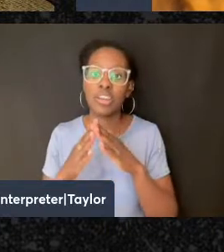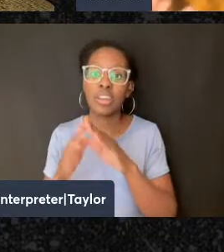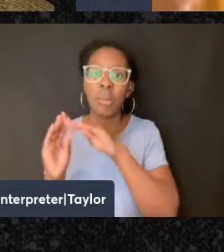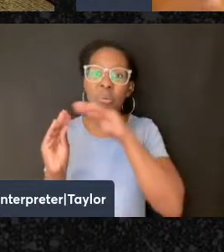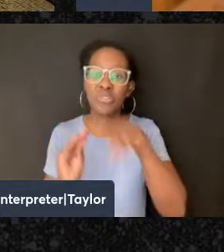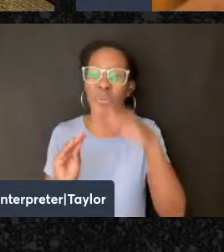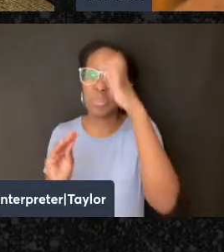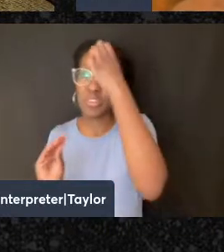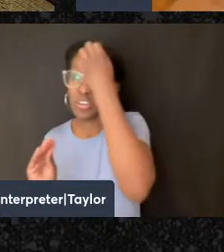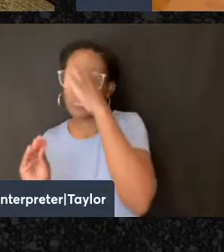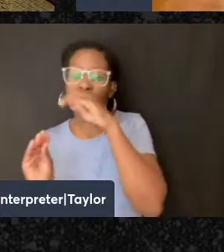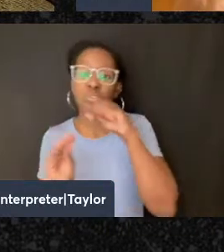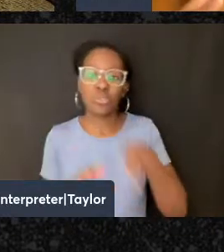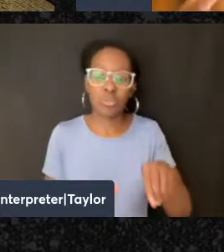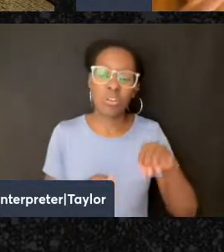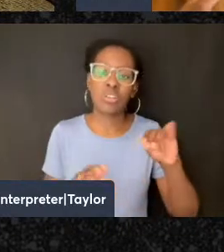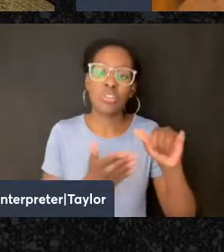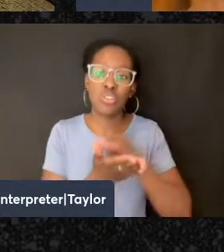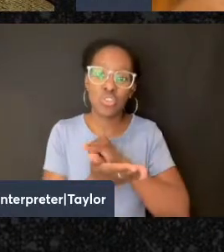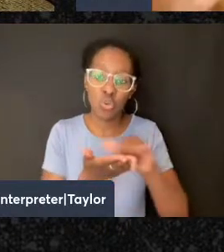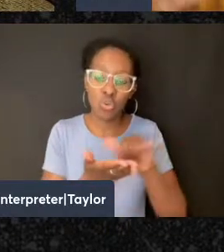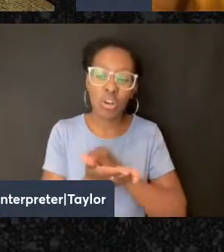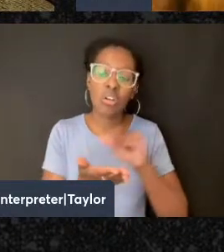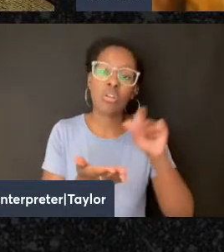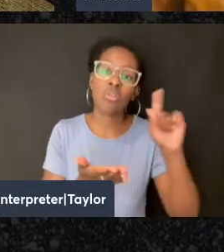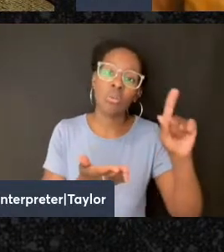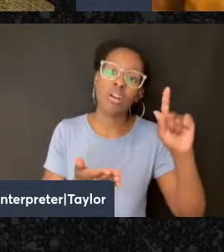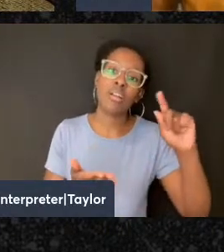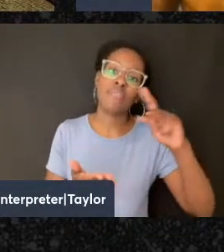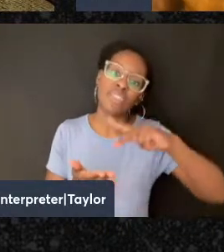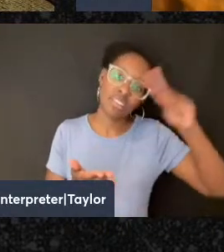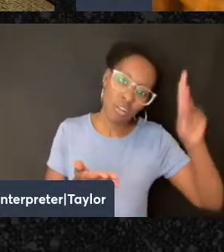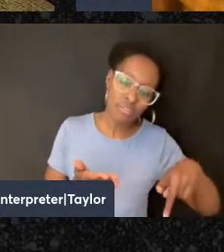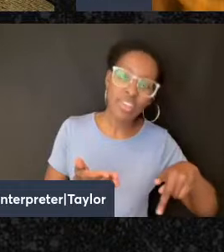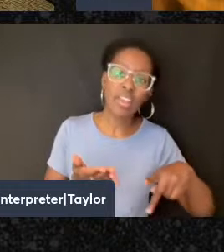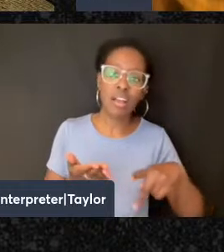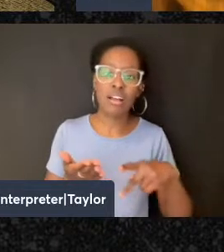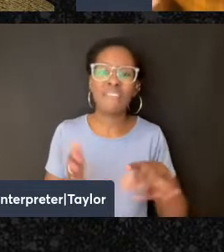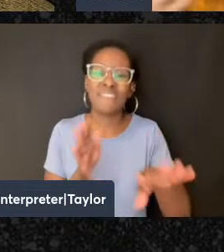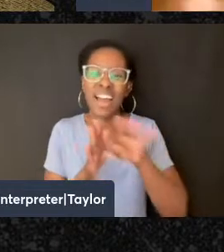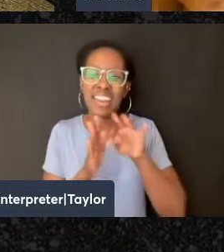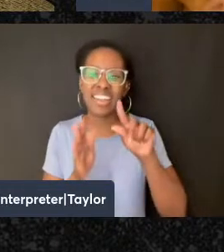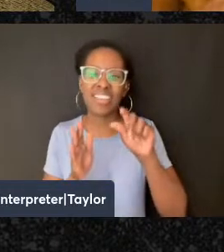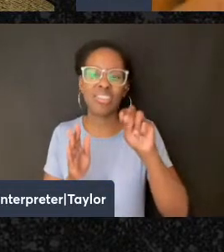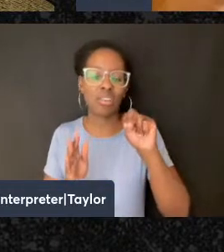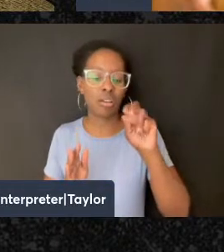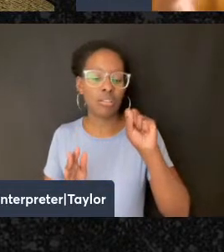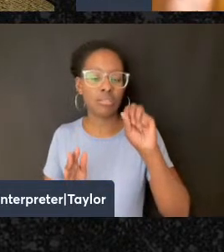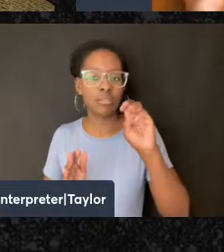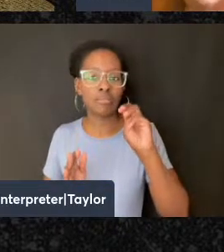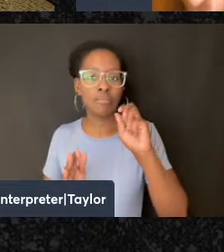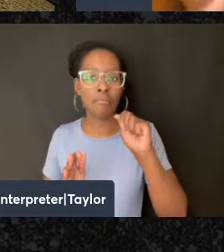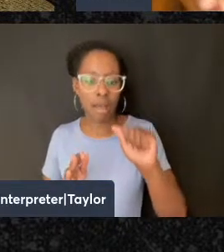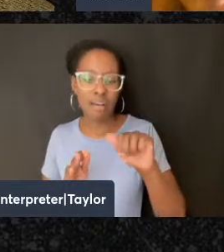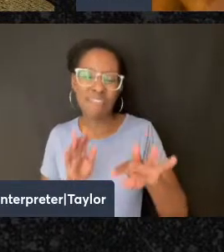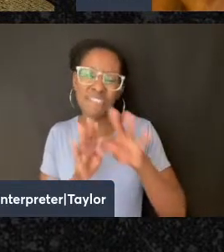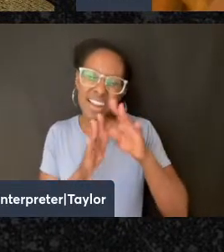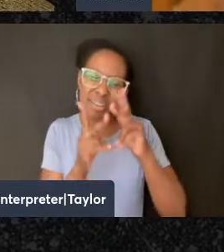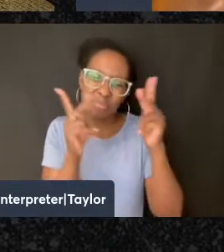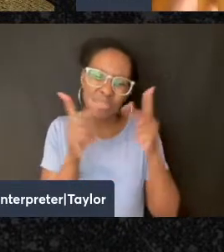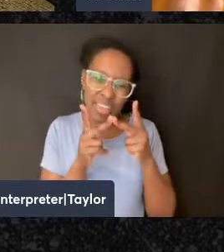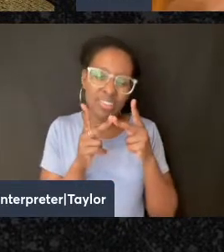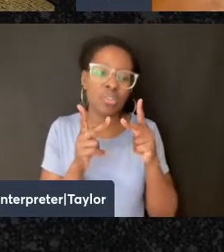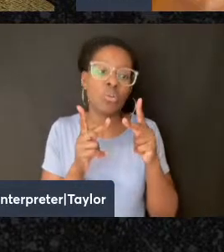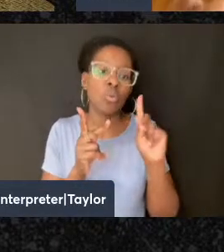Philadelphia, you might try to find your landsman, that is, someone who came from the same village as you. And so there were these mutual aid